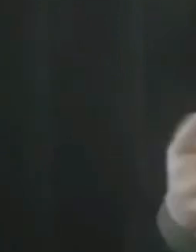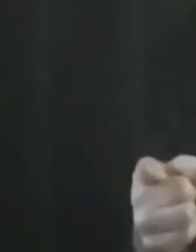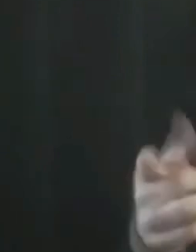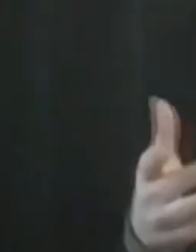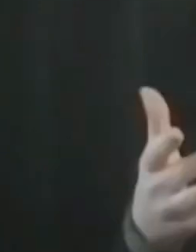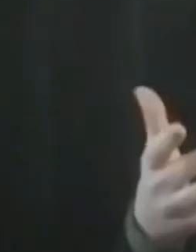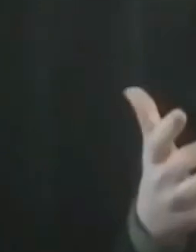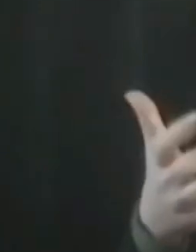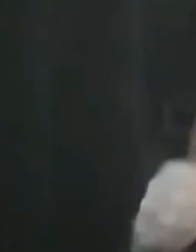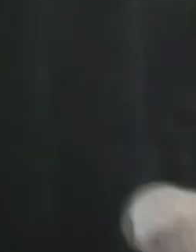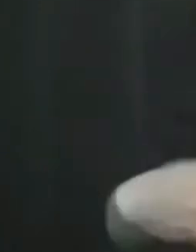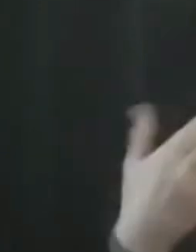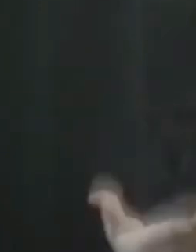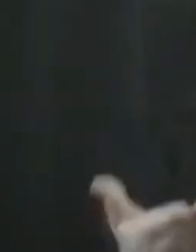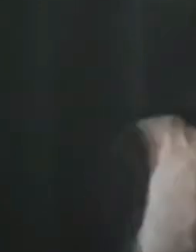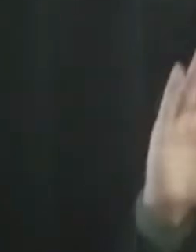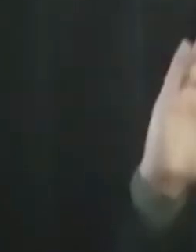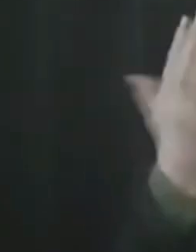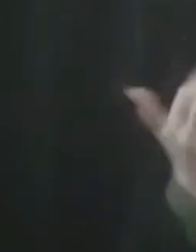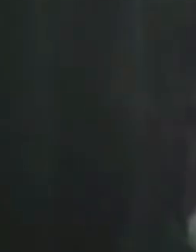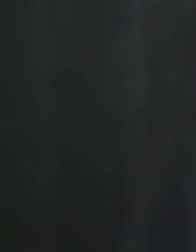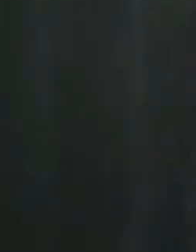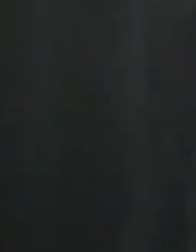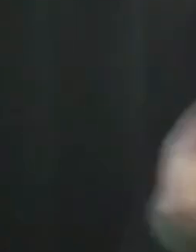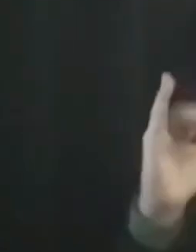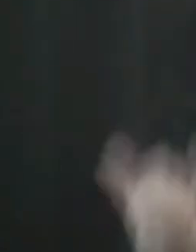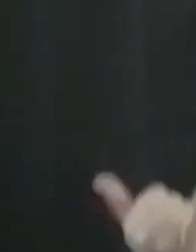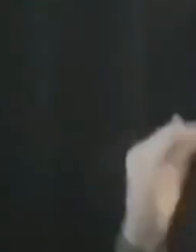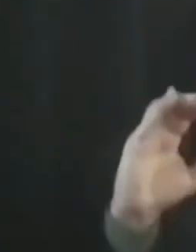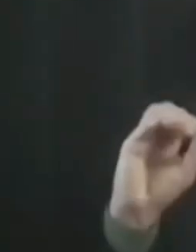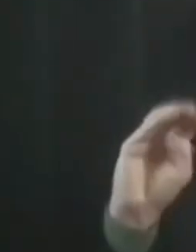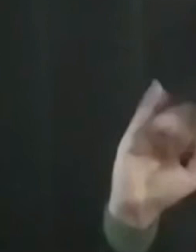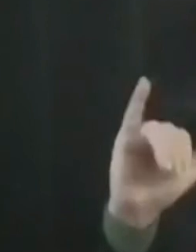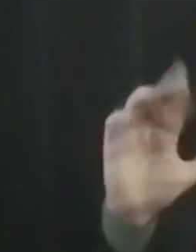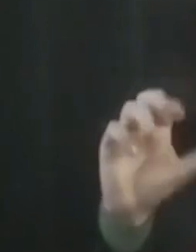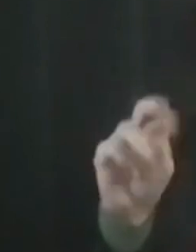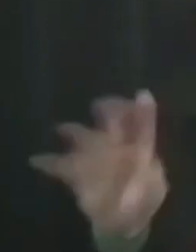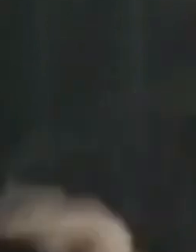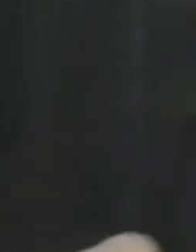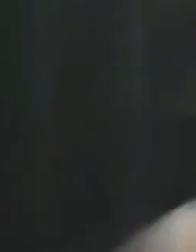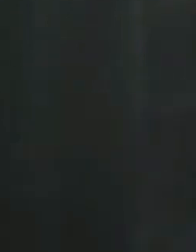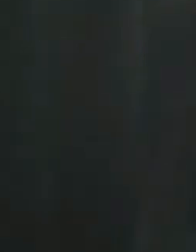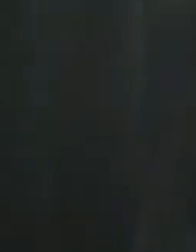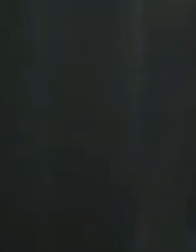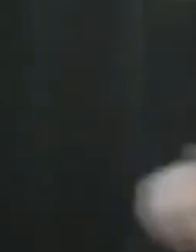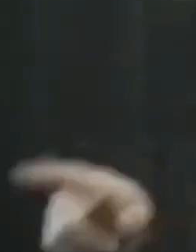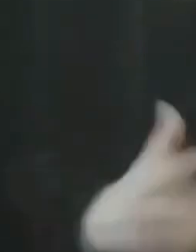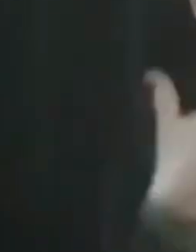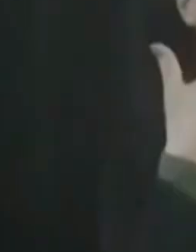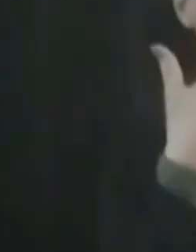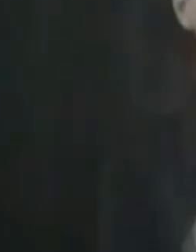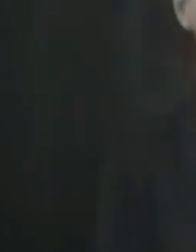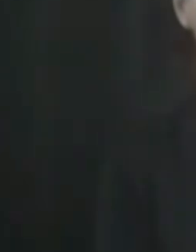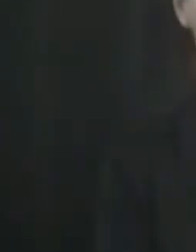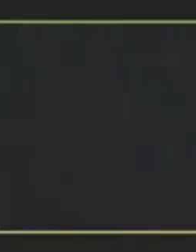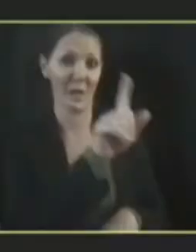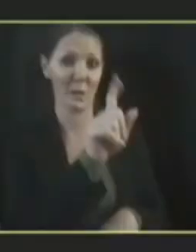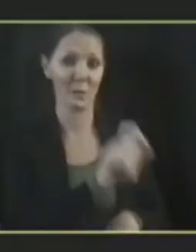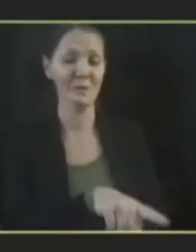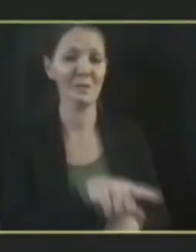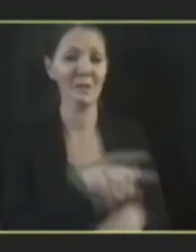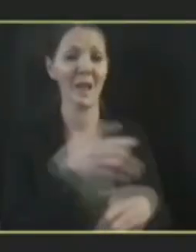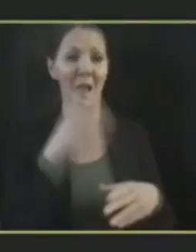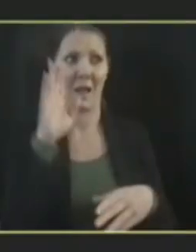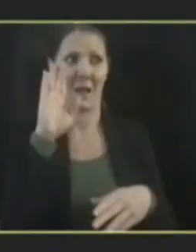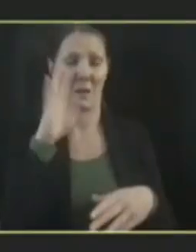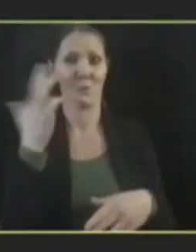provide given that Omicron seems to be taken over? Dr. thank you for that question, Susan. And it did occur to me the last time after you